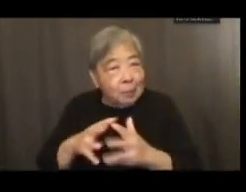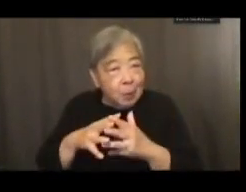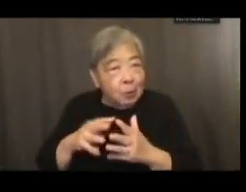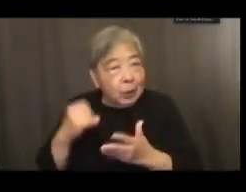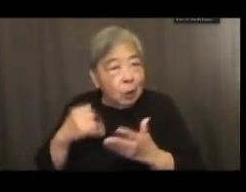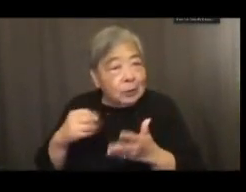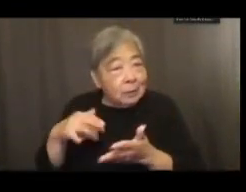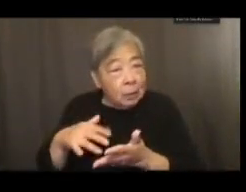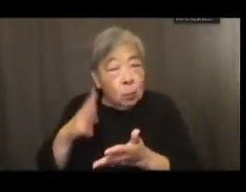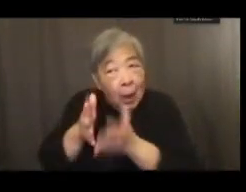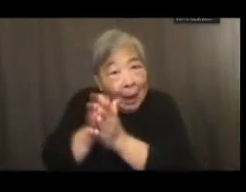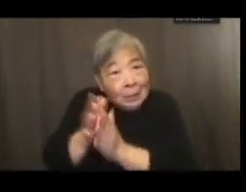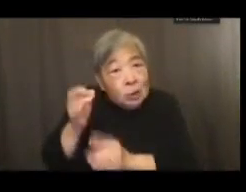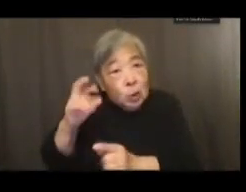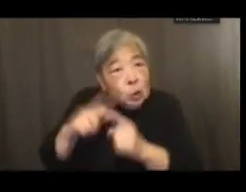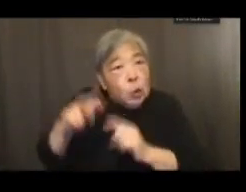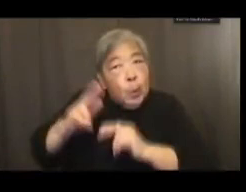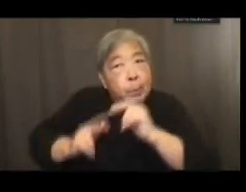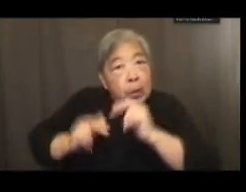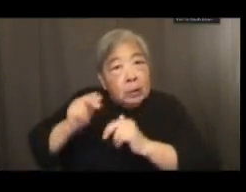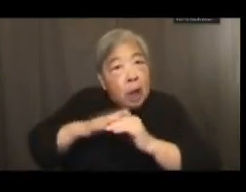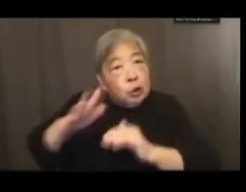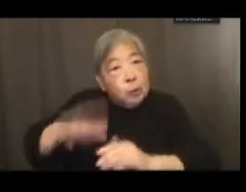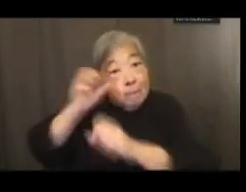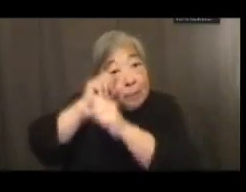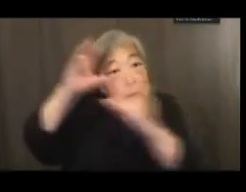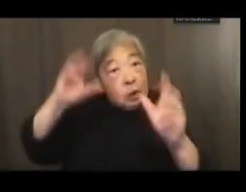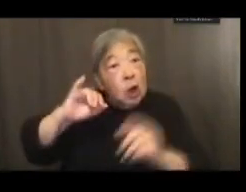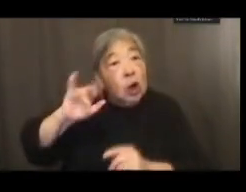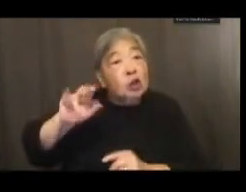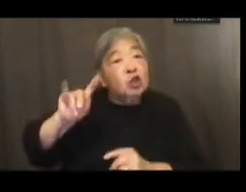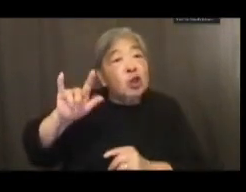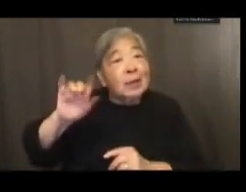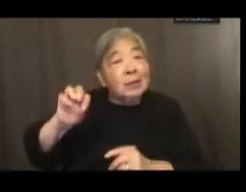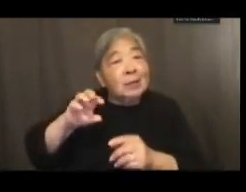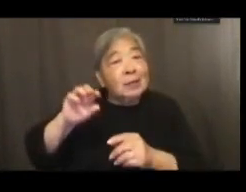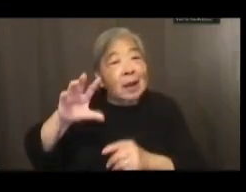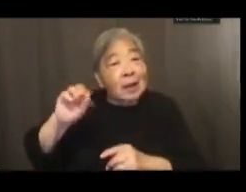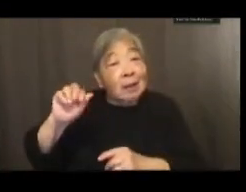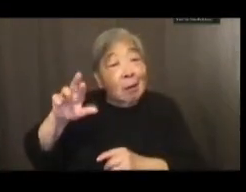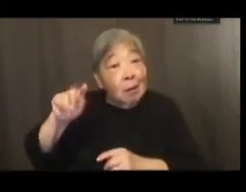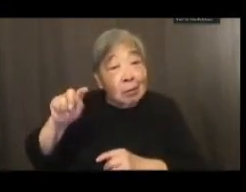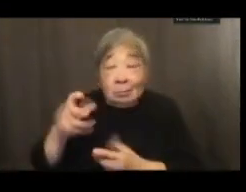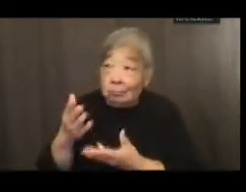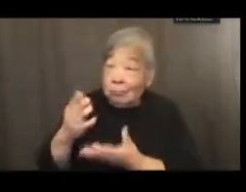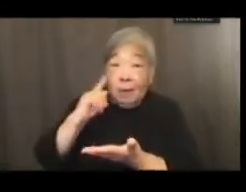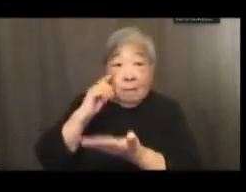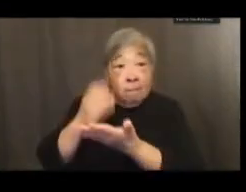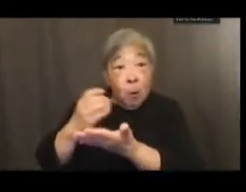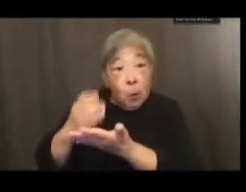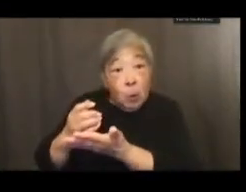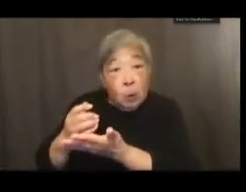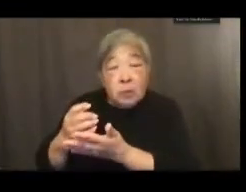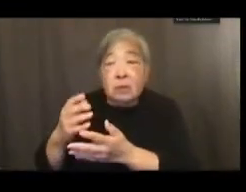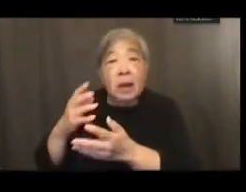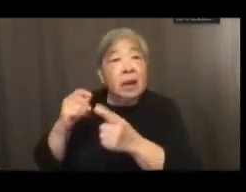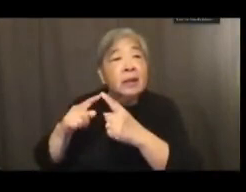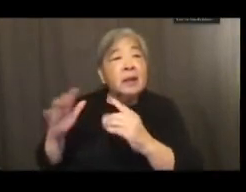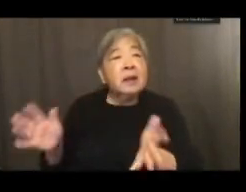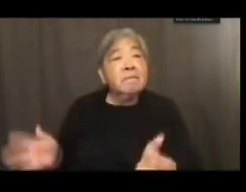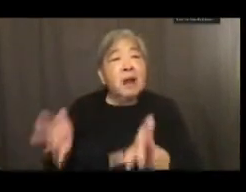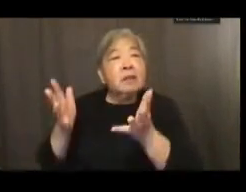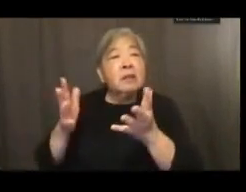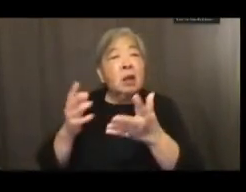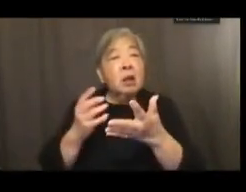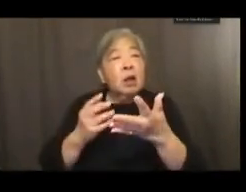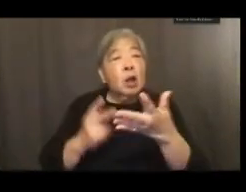to build on her vision and justice project to suggest how photo images in the public realm can advance the priorities